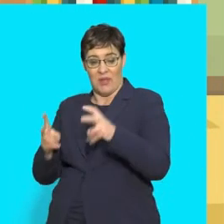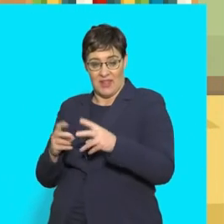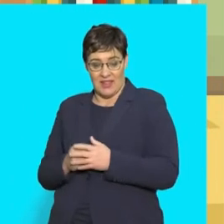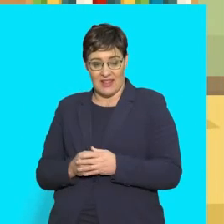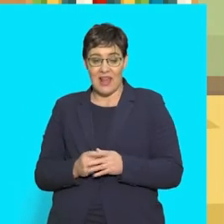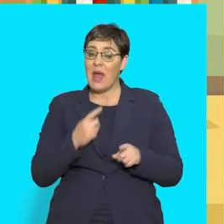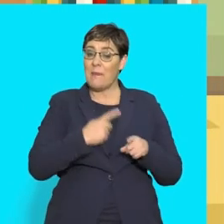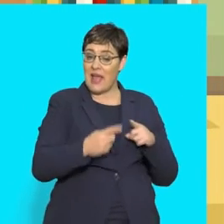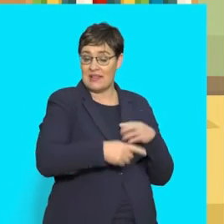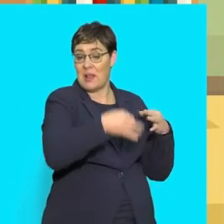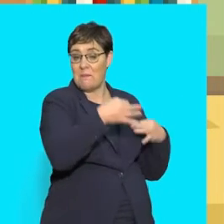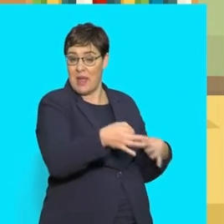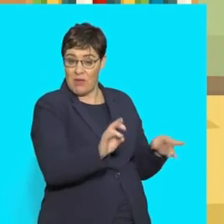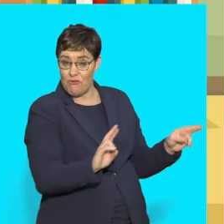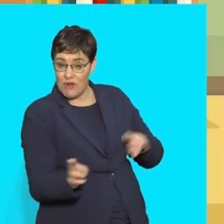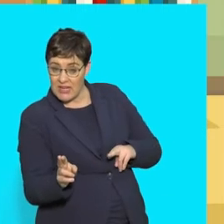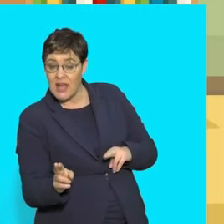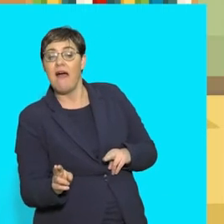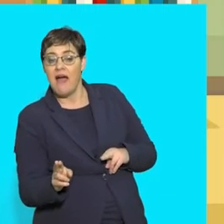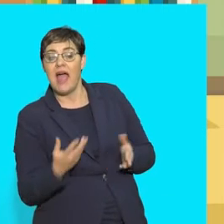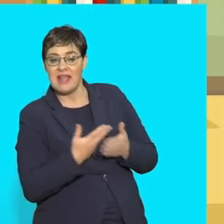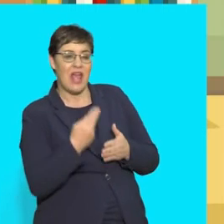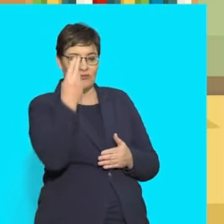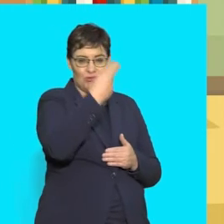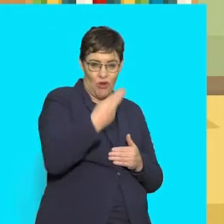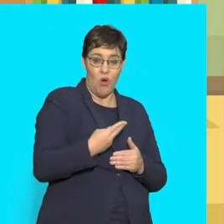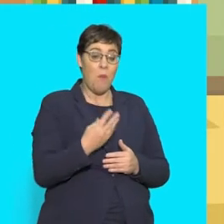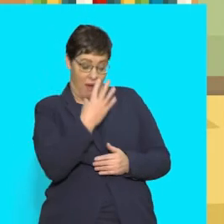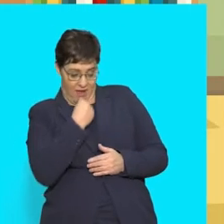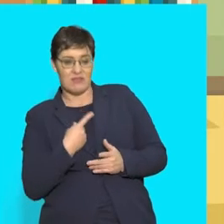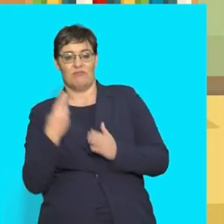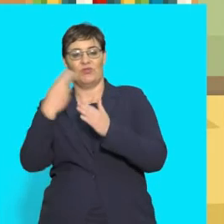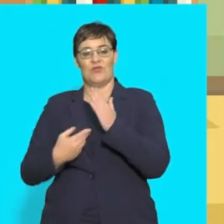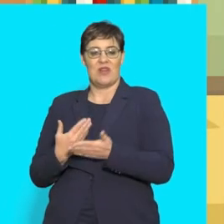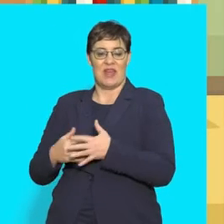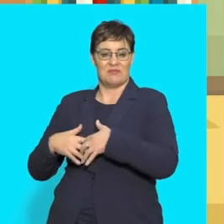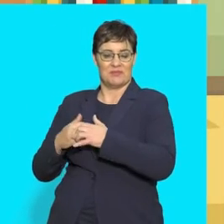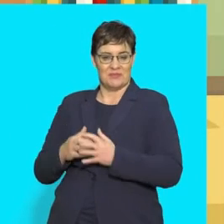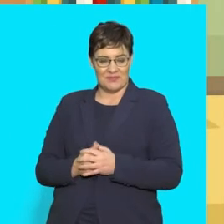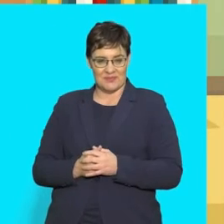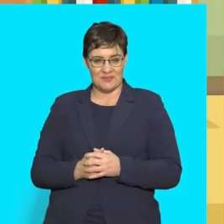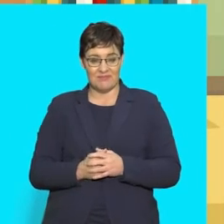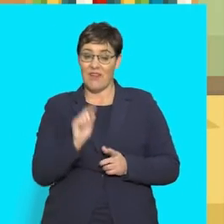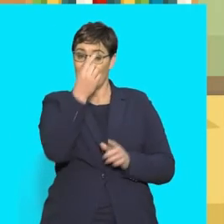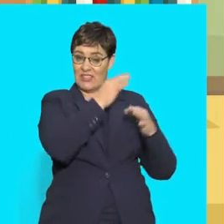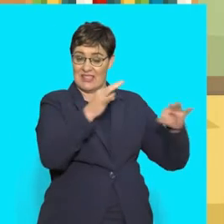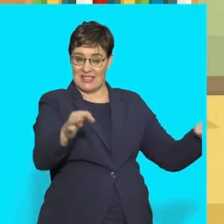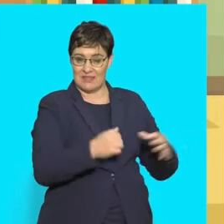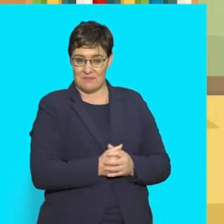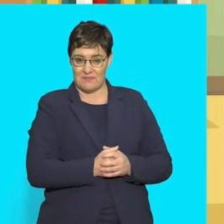pencil and a piece of paper ready so you can draw when you are asked to. Listen to the first sentence.